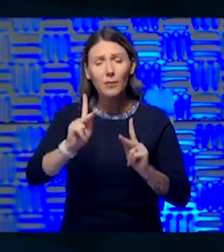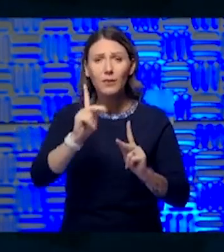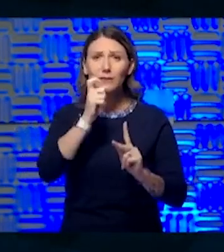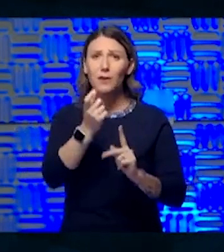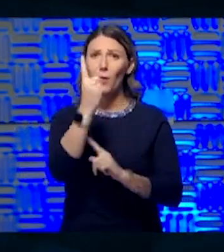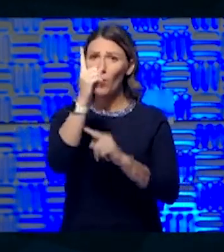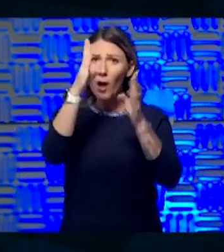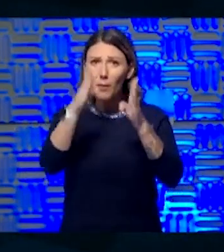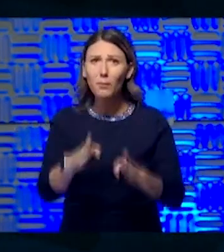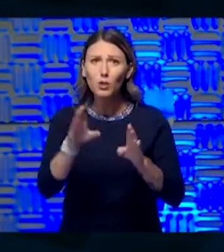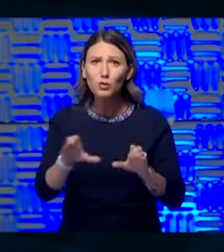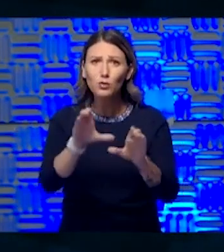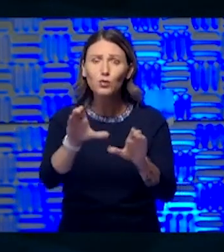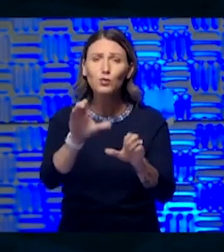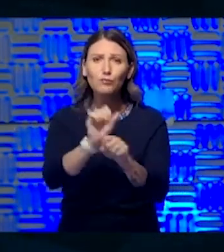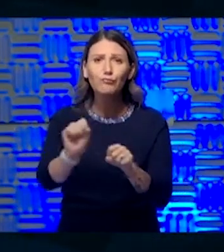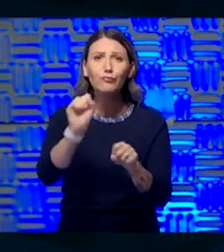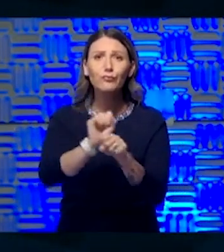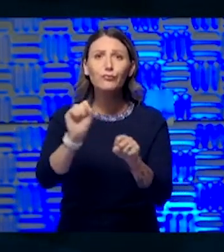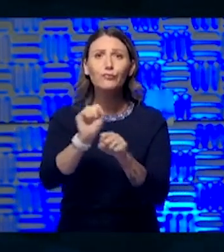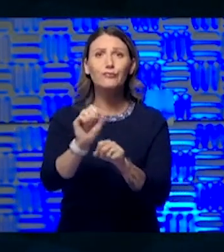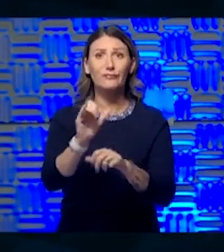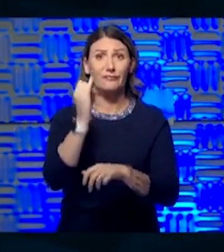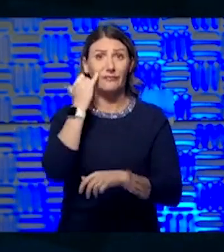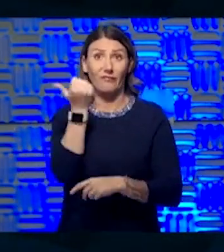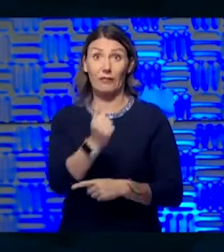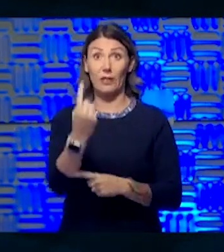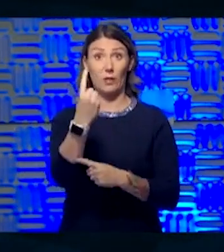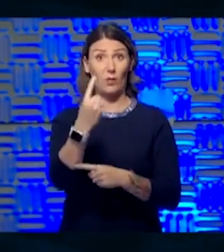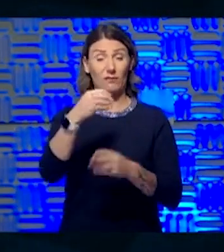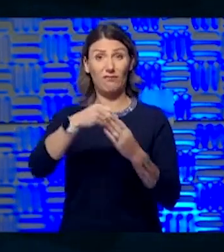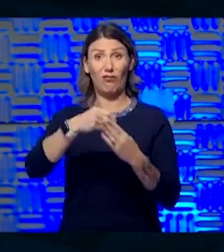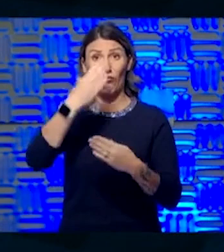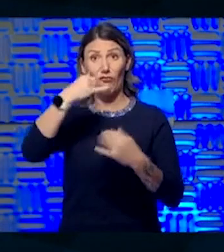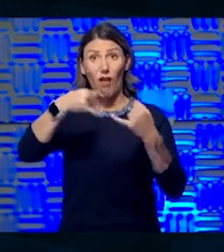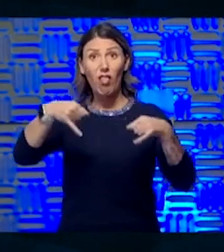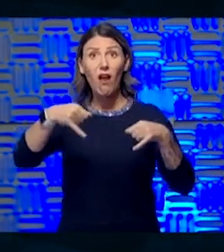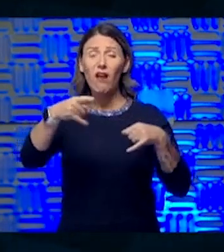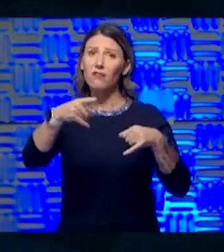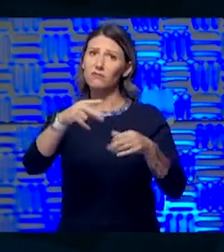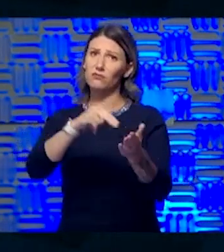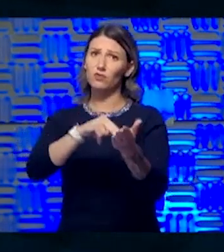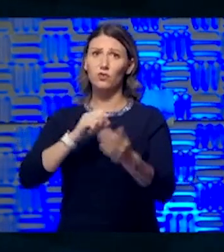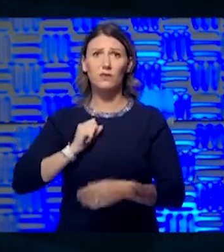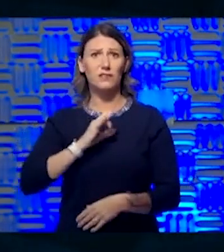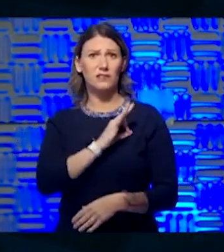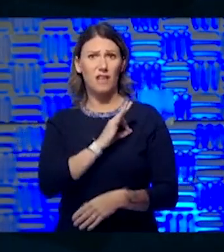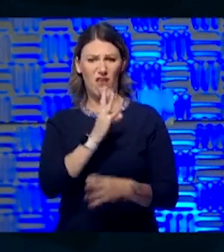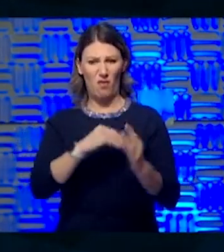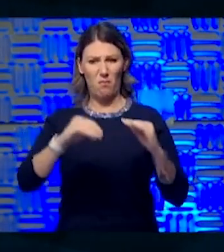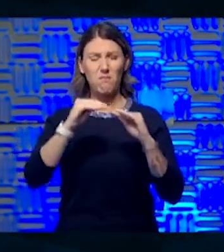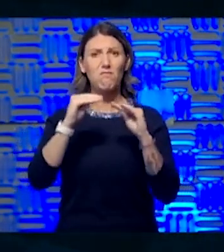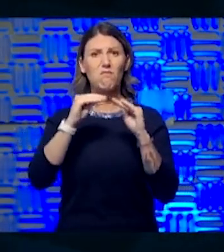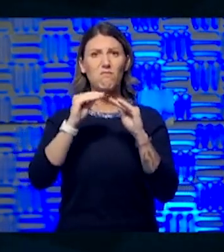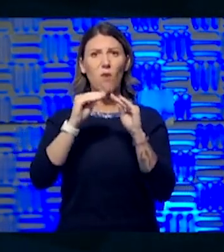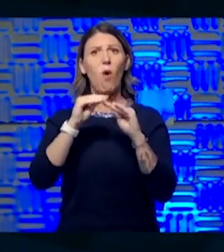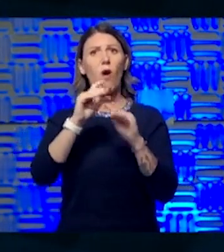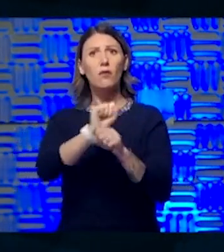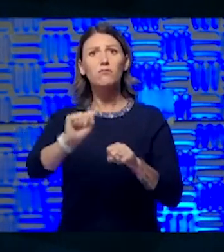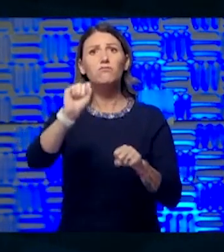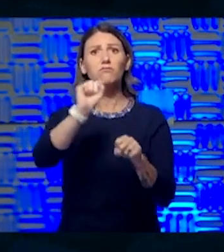And if there's anyone on the front lines, it's our nursing staff. They're more in the rooms with individual patients than anyone here for COVID-19.